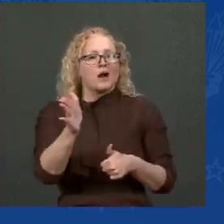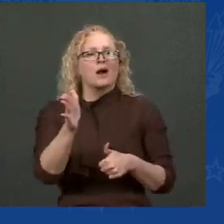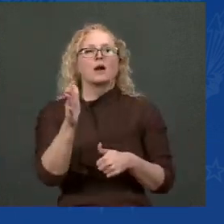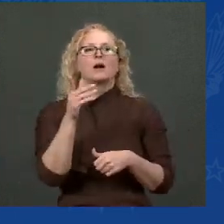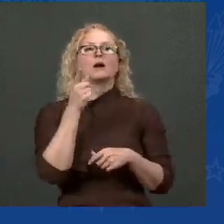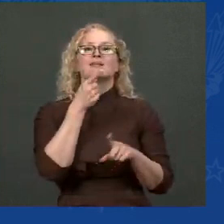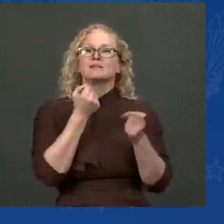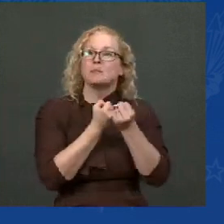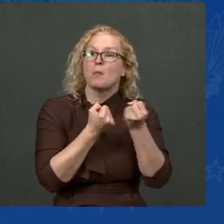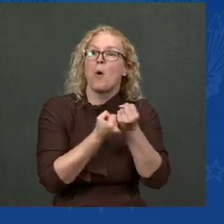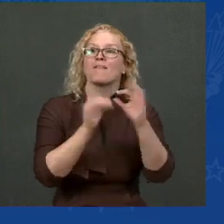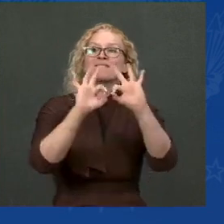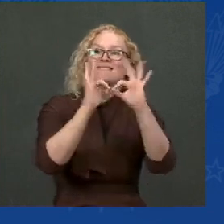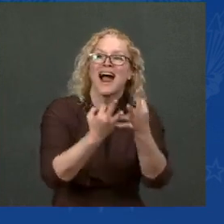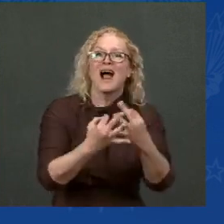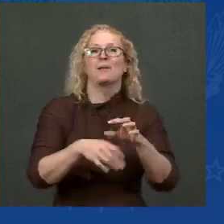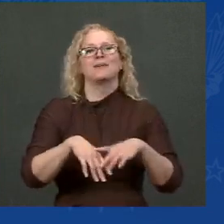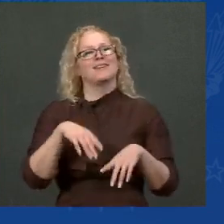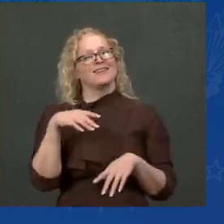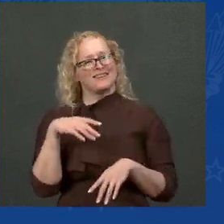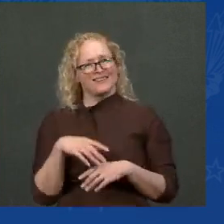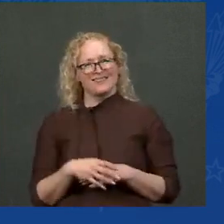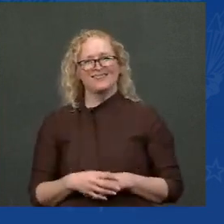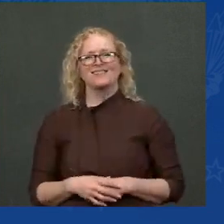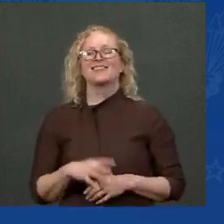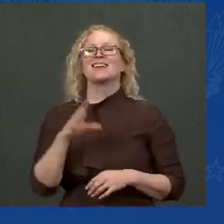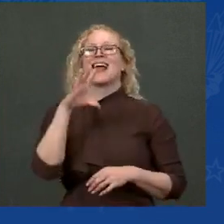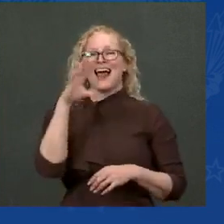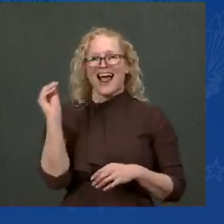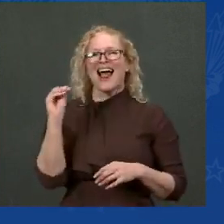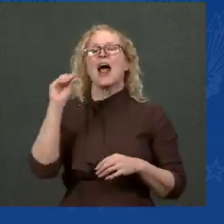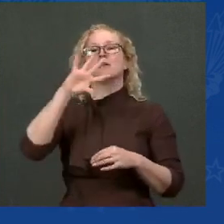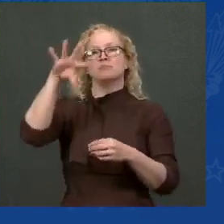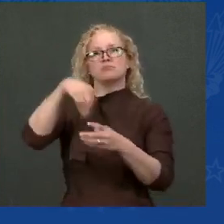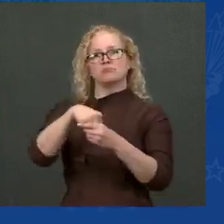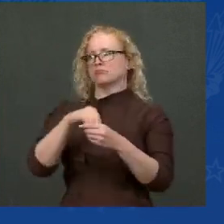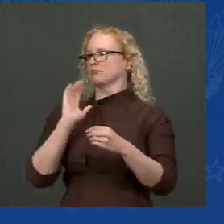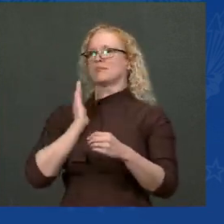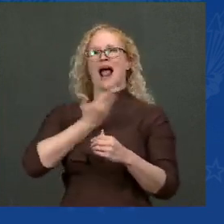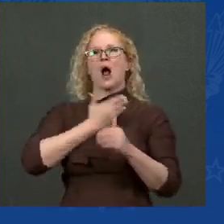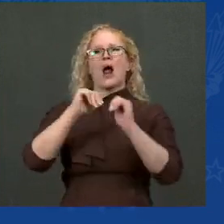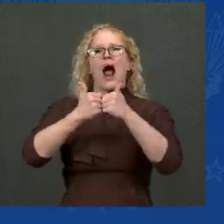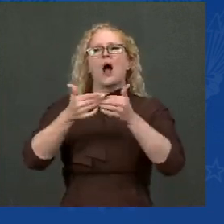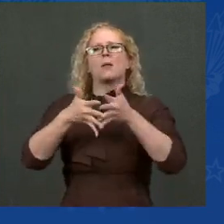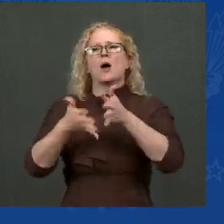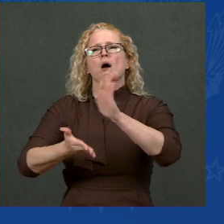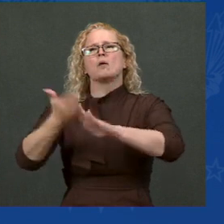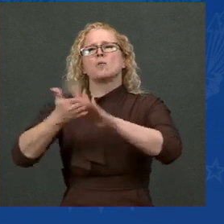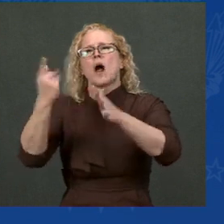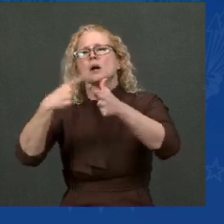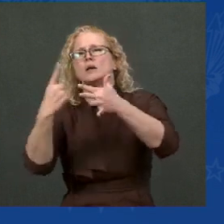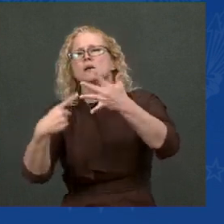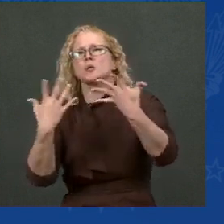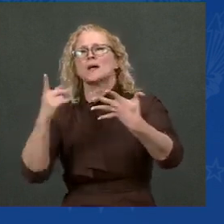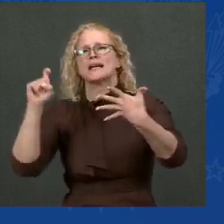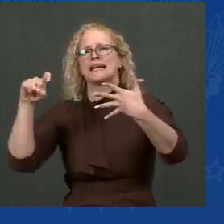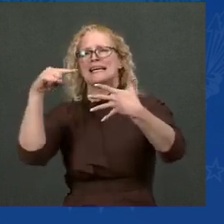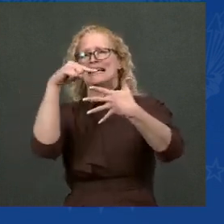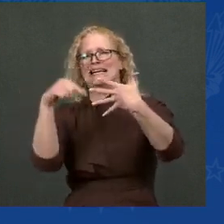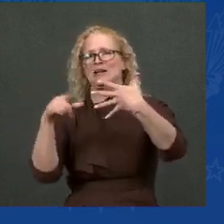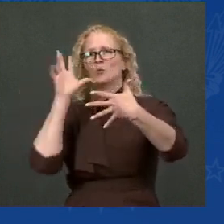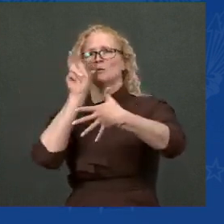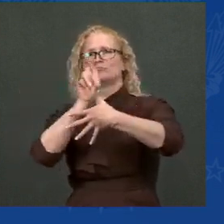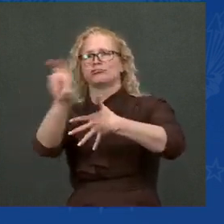against all comers. And passing these bills will say clearly to the American people, we